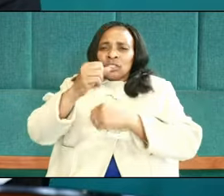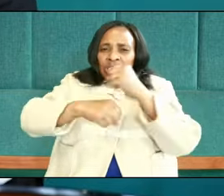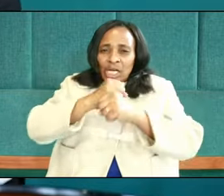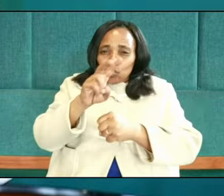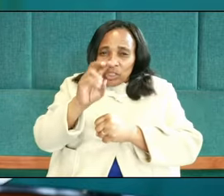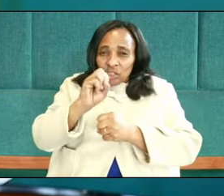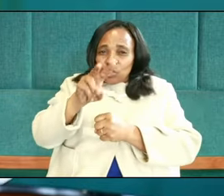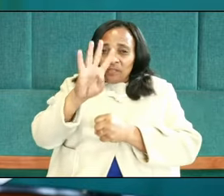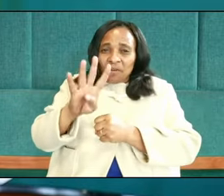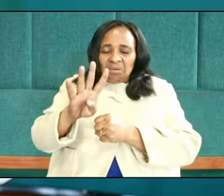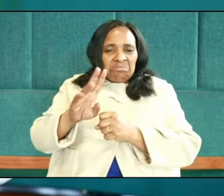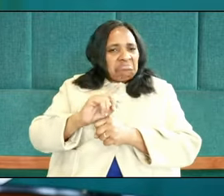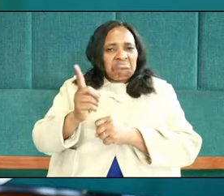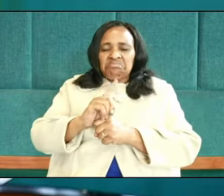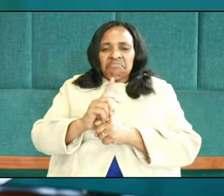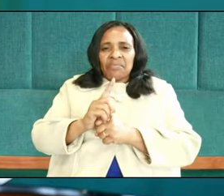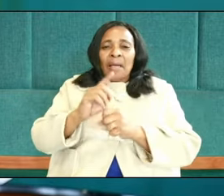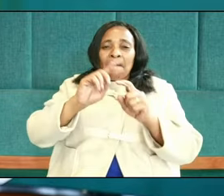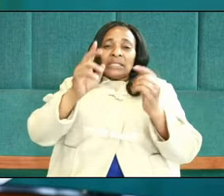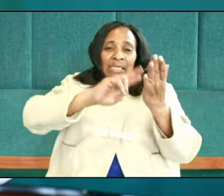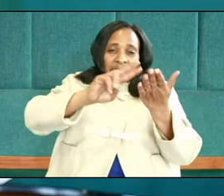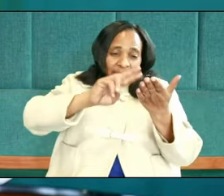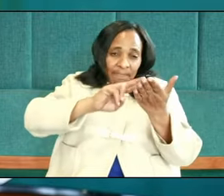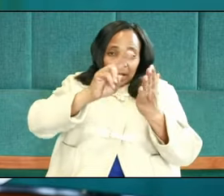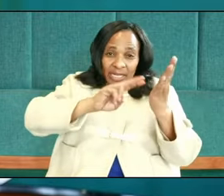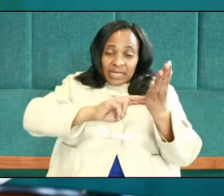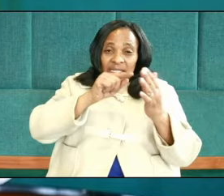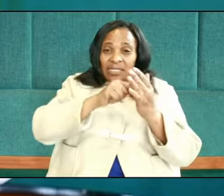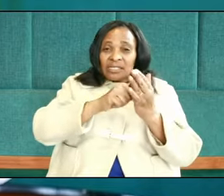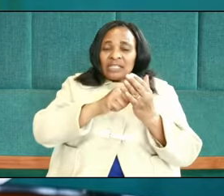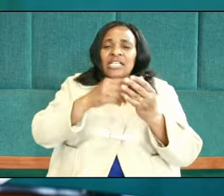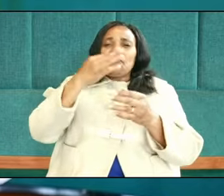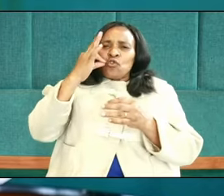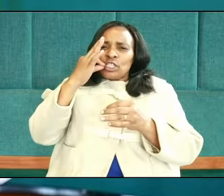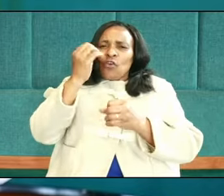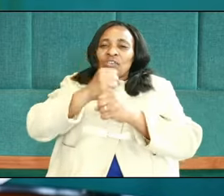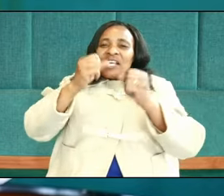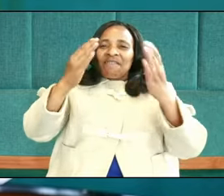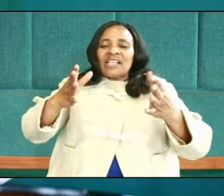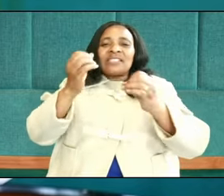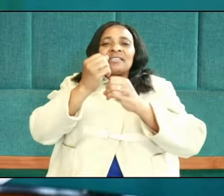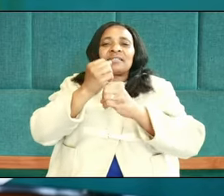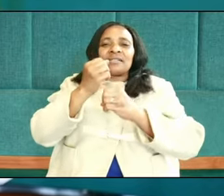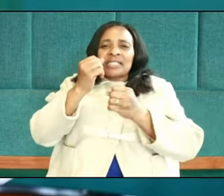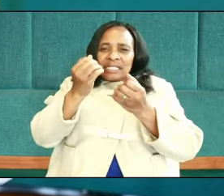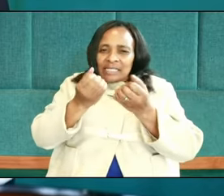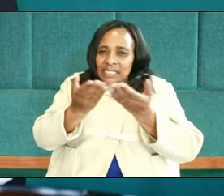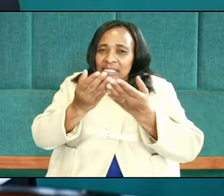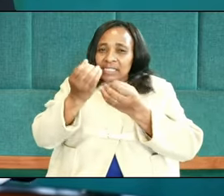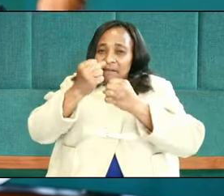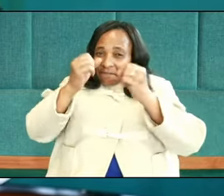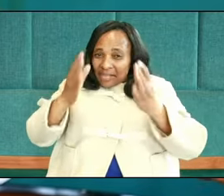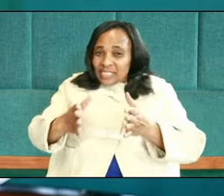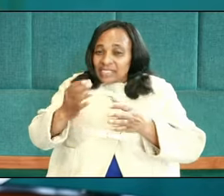But then the next part of the text tells us about the fruitfulness of the Savior's salvation. The text